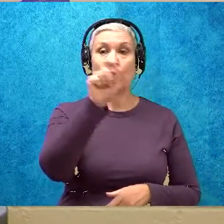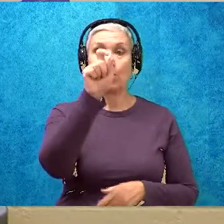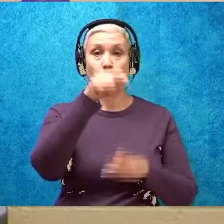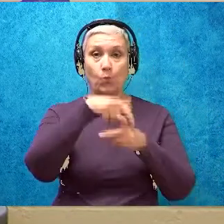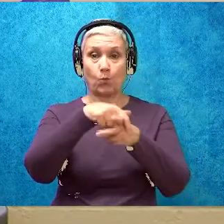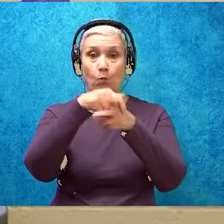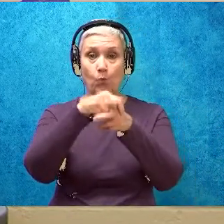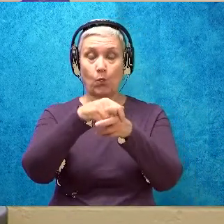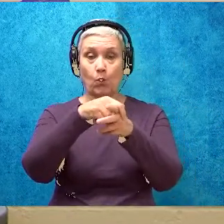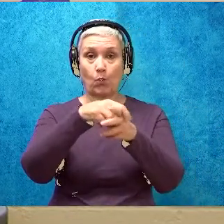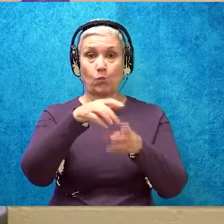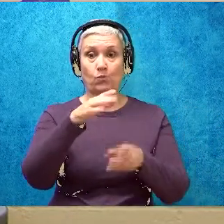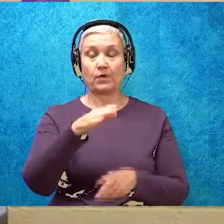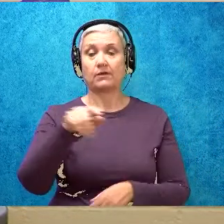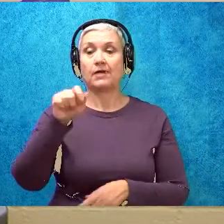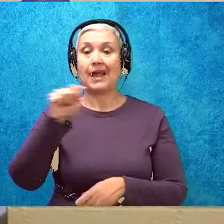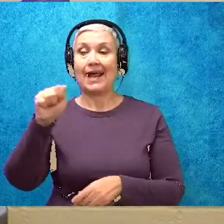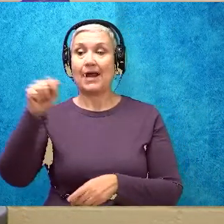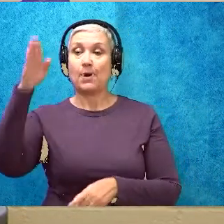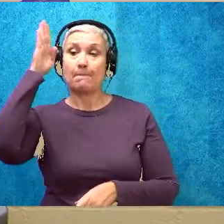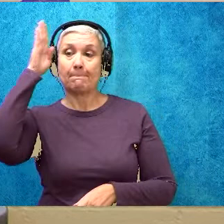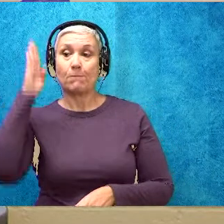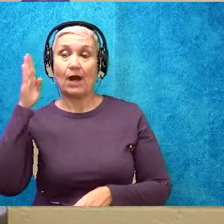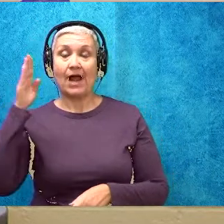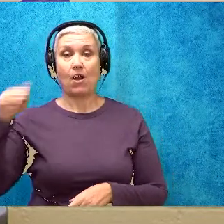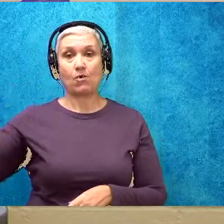brown mule. Write.